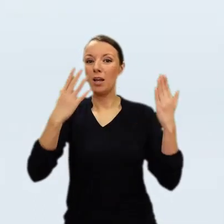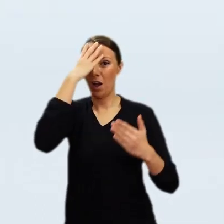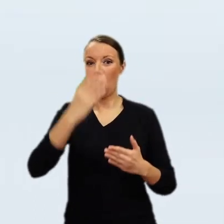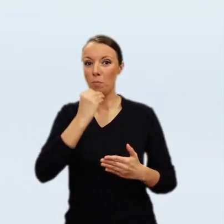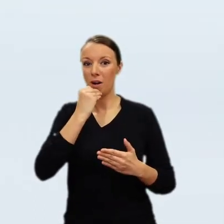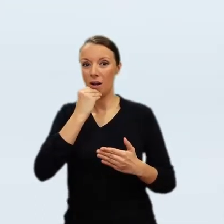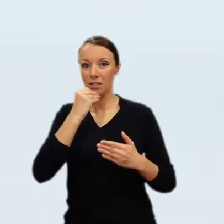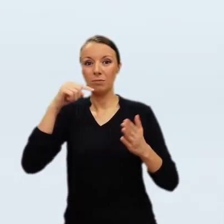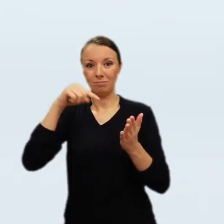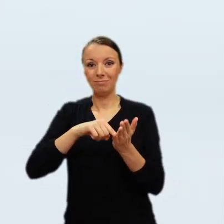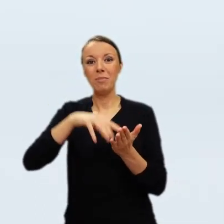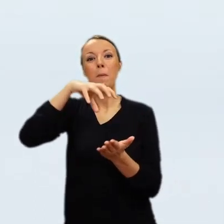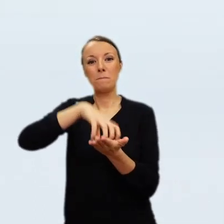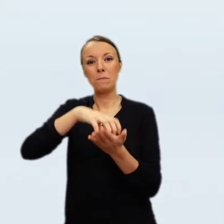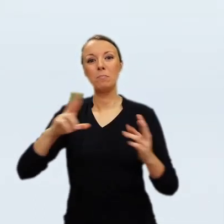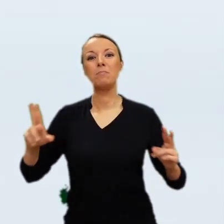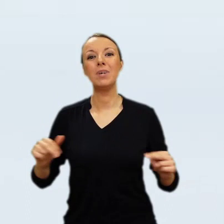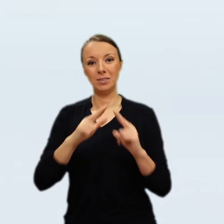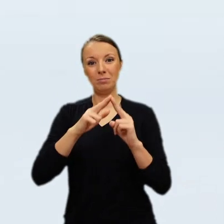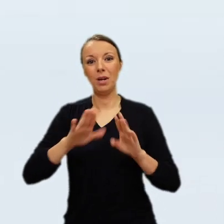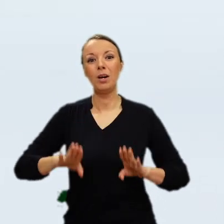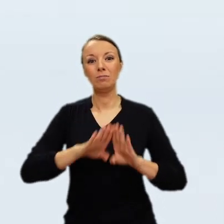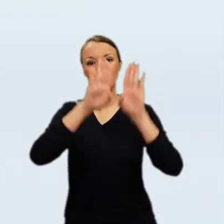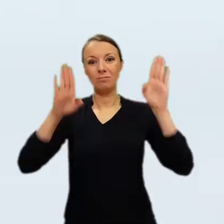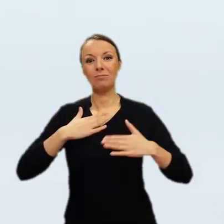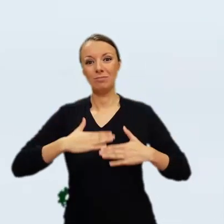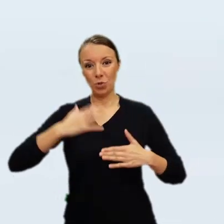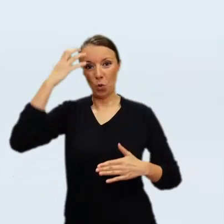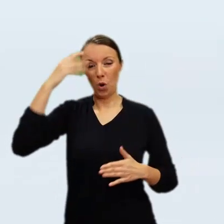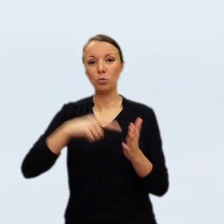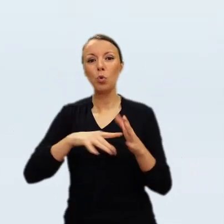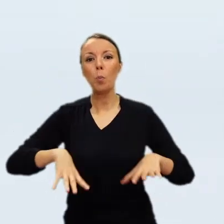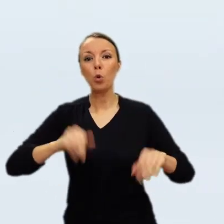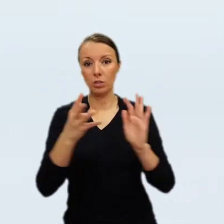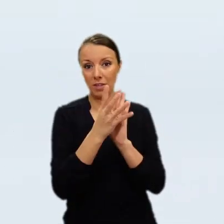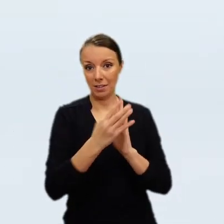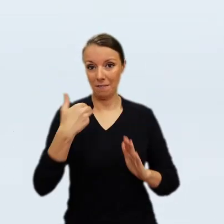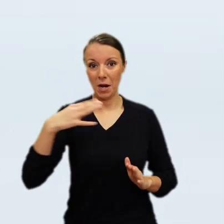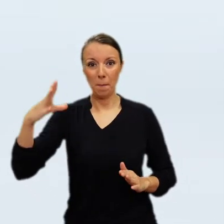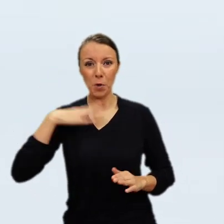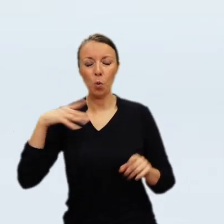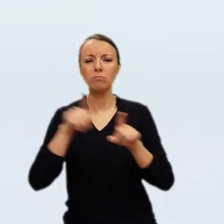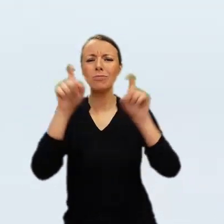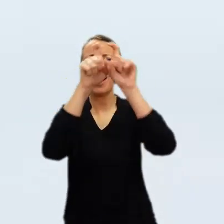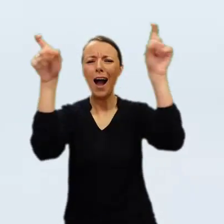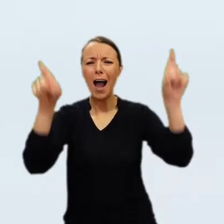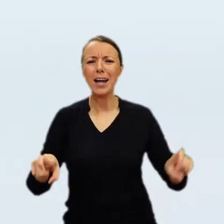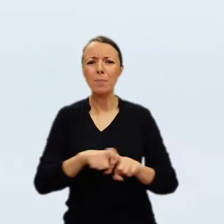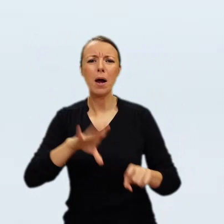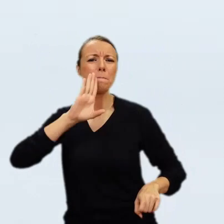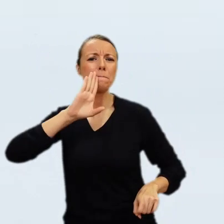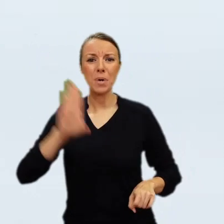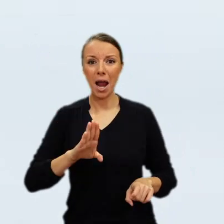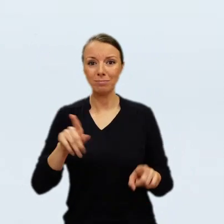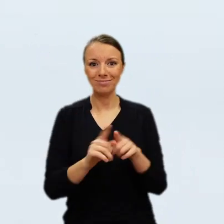Wazienki, where it was in the early 19th century, and back in a frame that exactly replicates the one it had when the painting